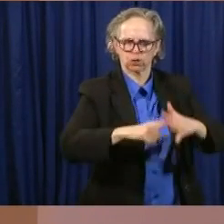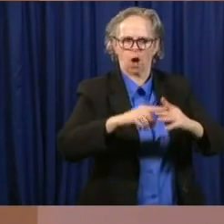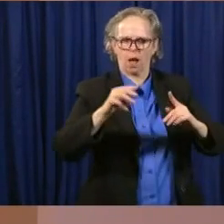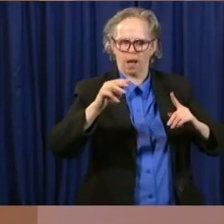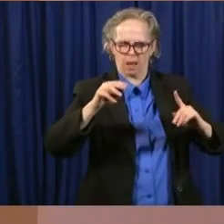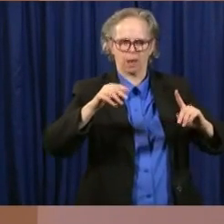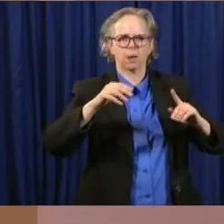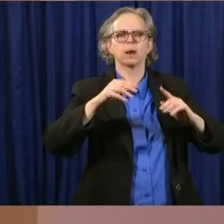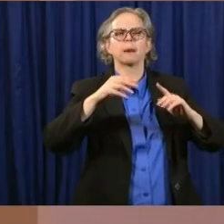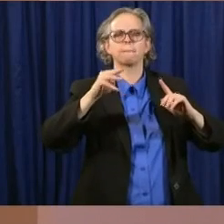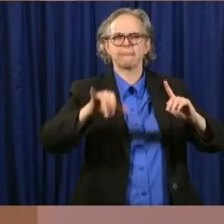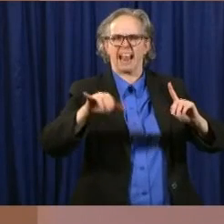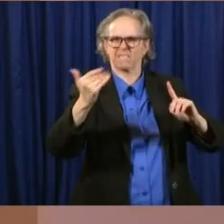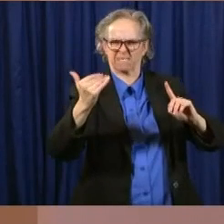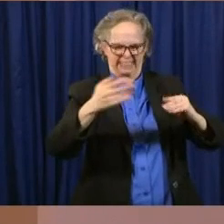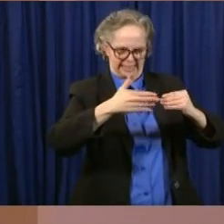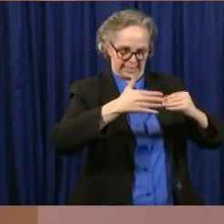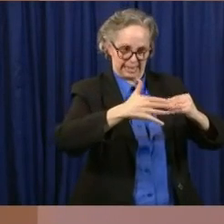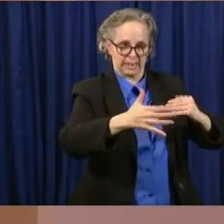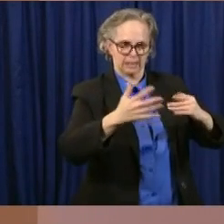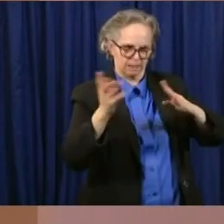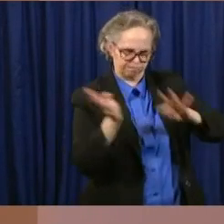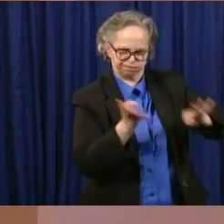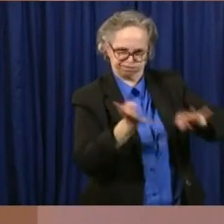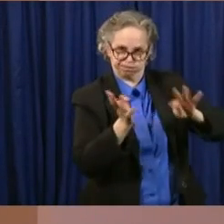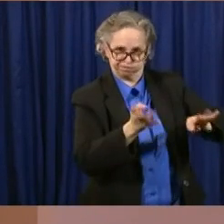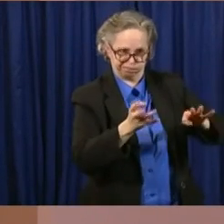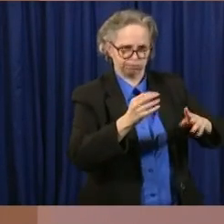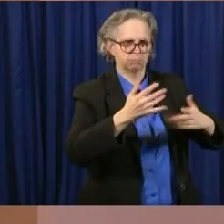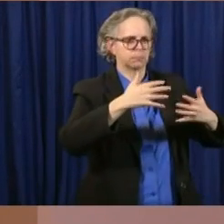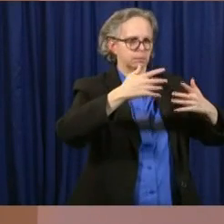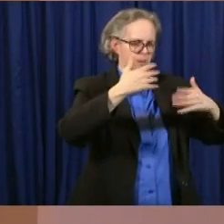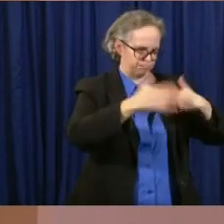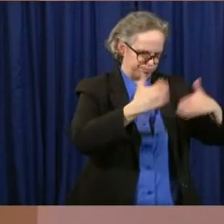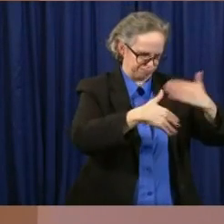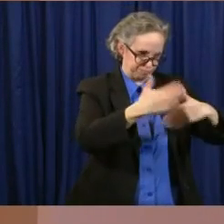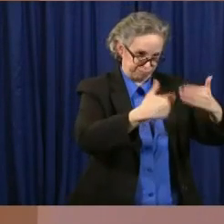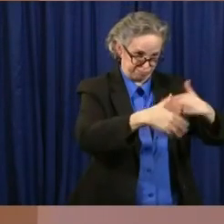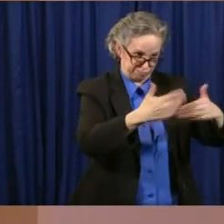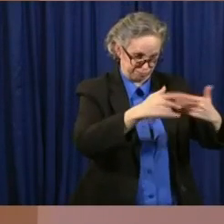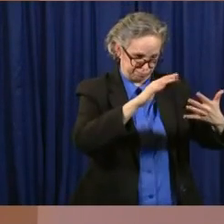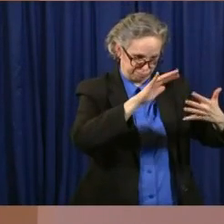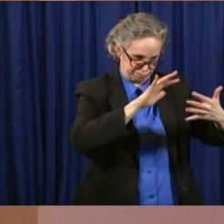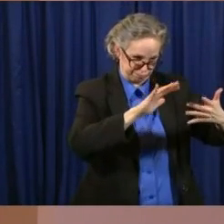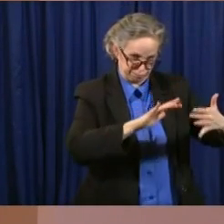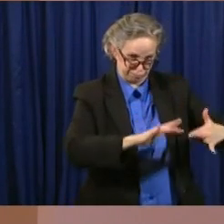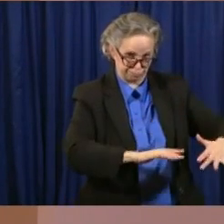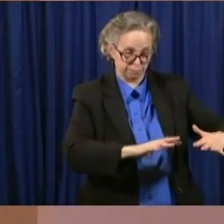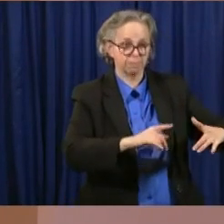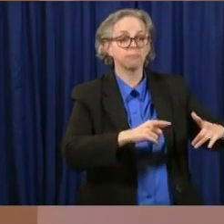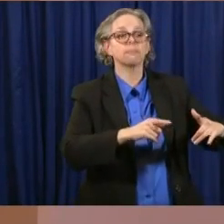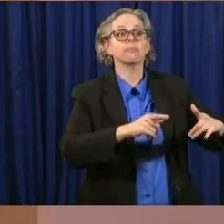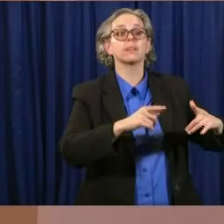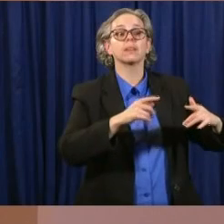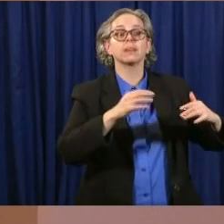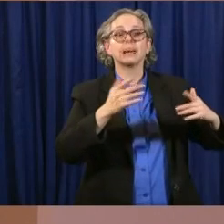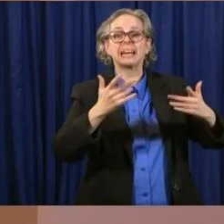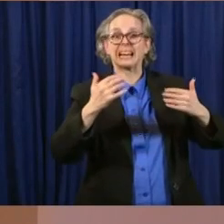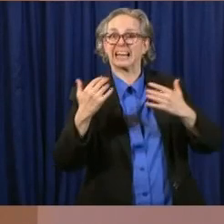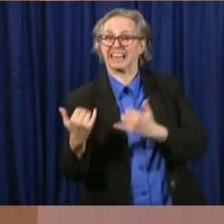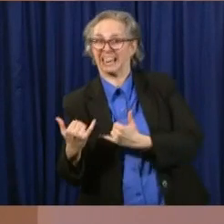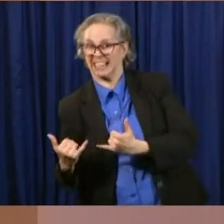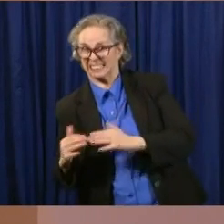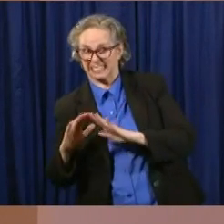and payments can begin going out of the door. Even with our current system, once processing a claim is